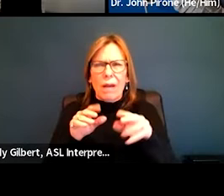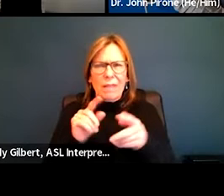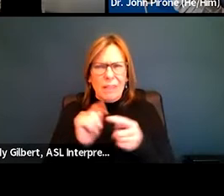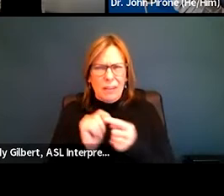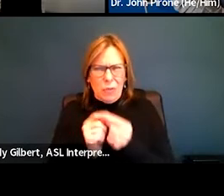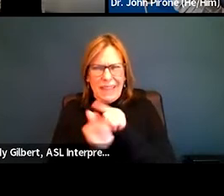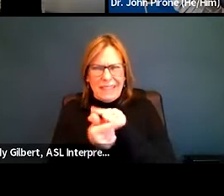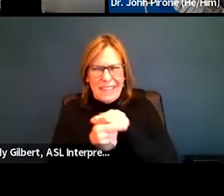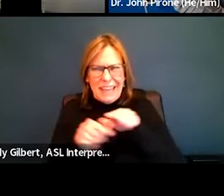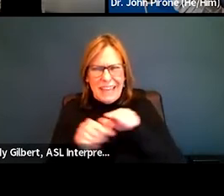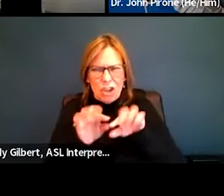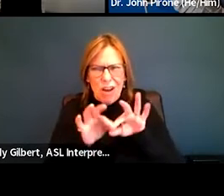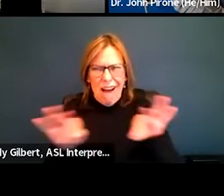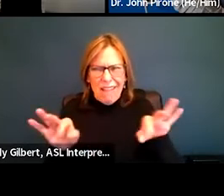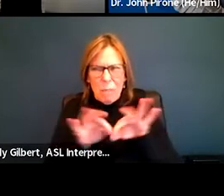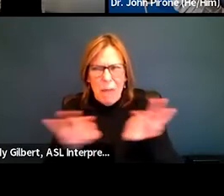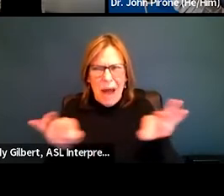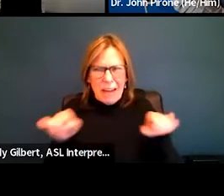misunderstand?